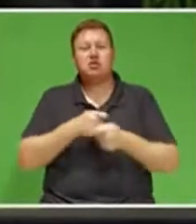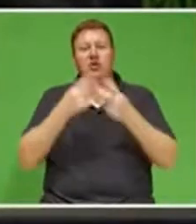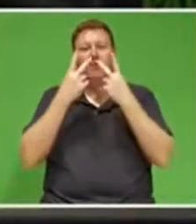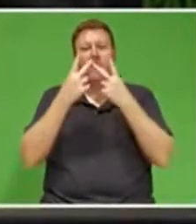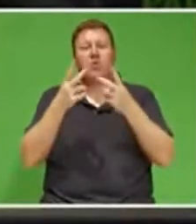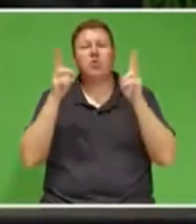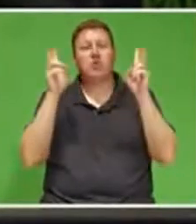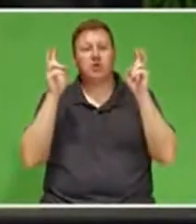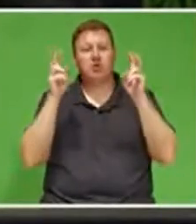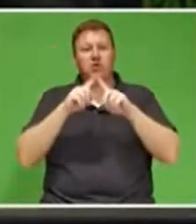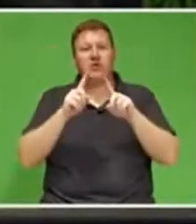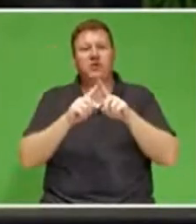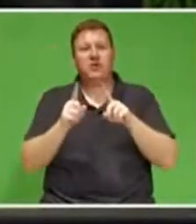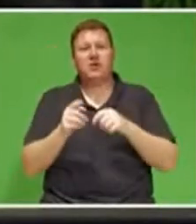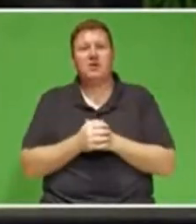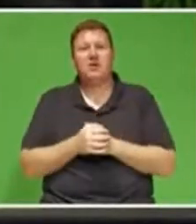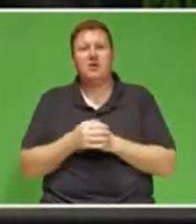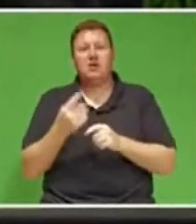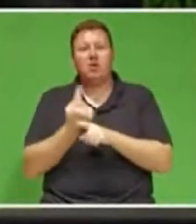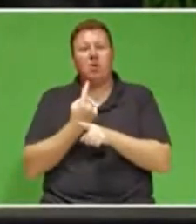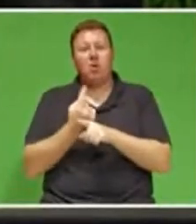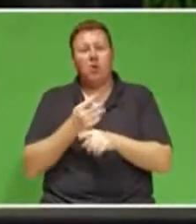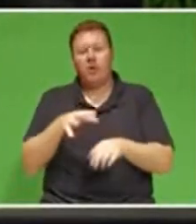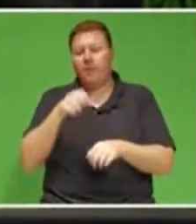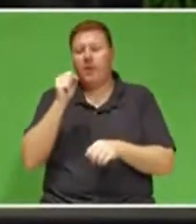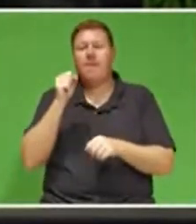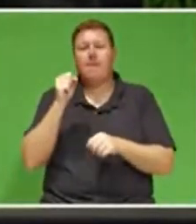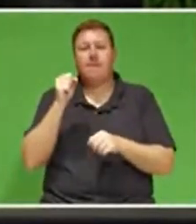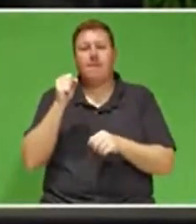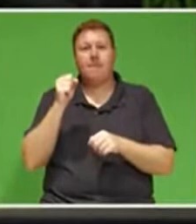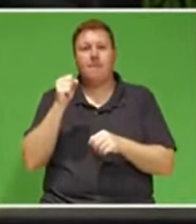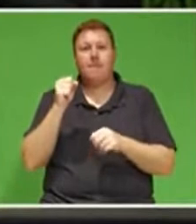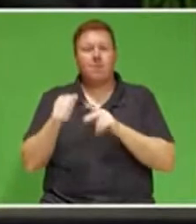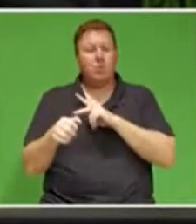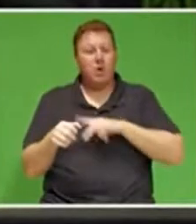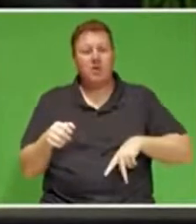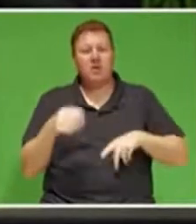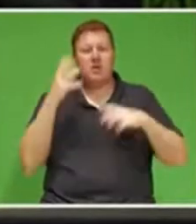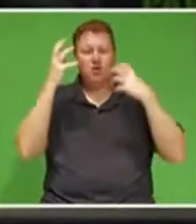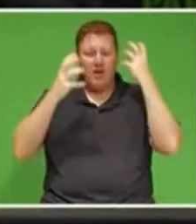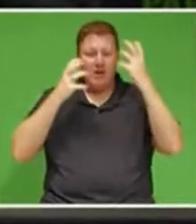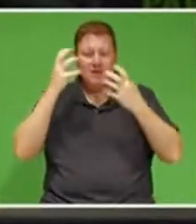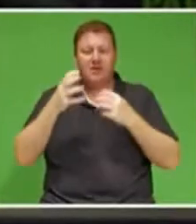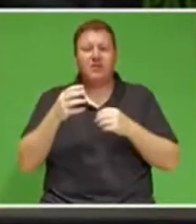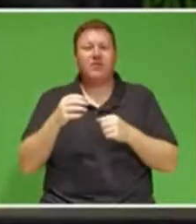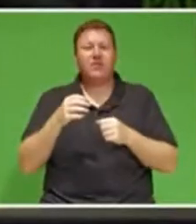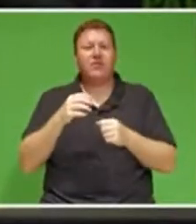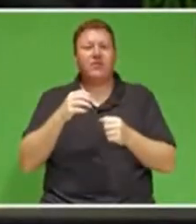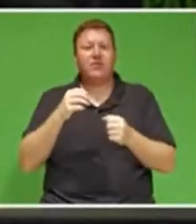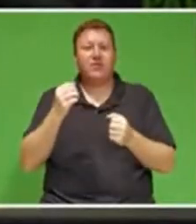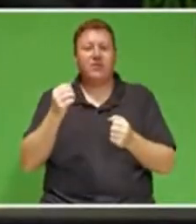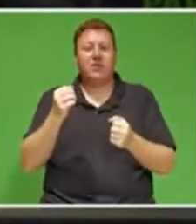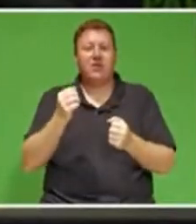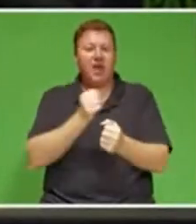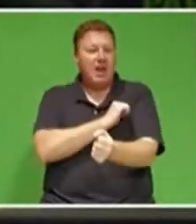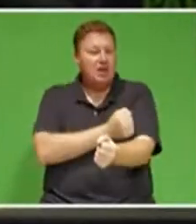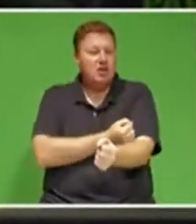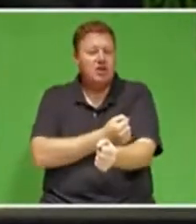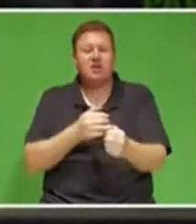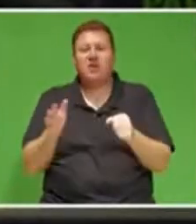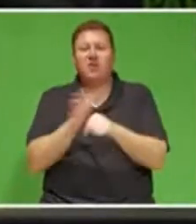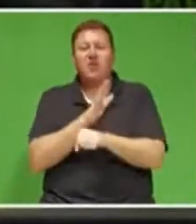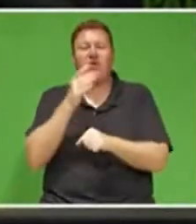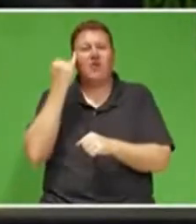and I've always found our premiers very creative, very energetic, and full of ideas,